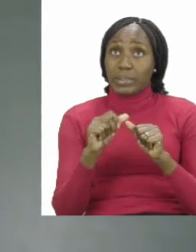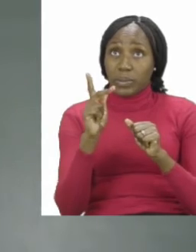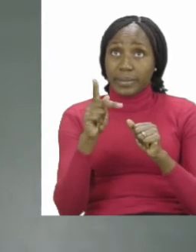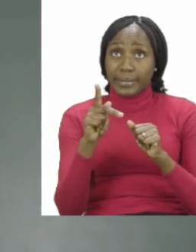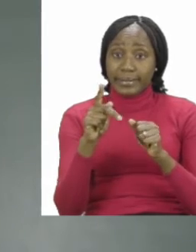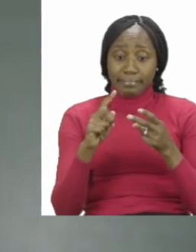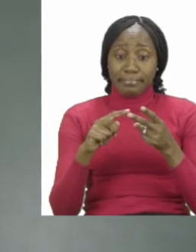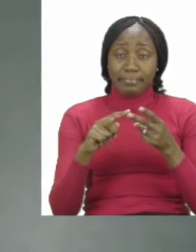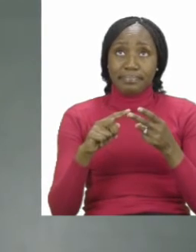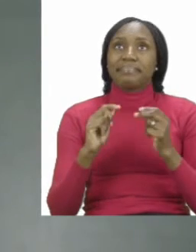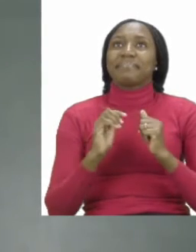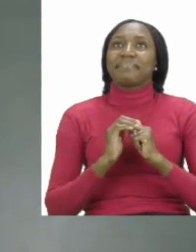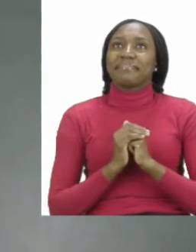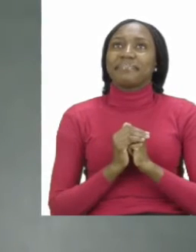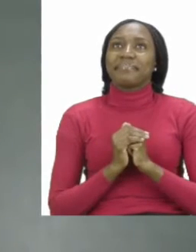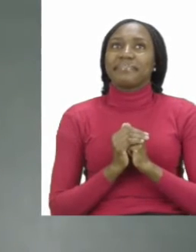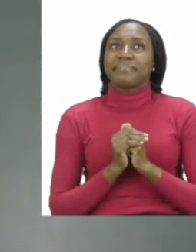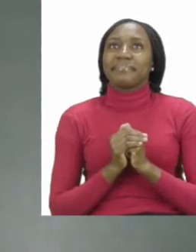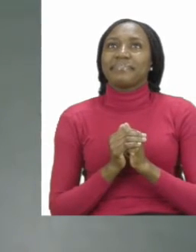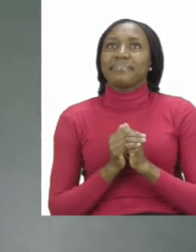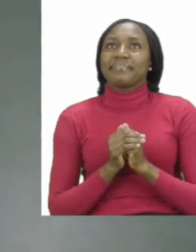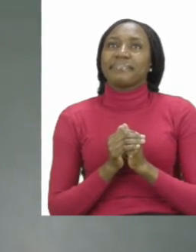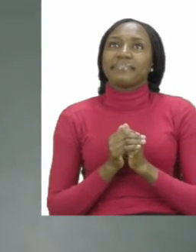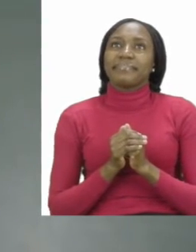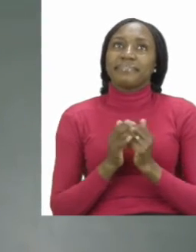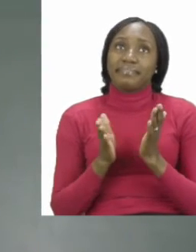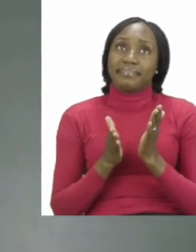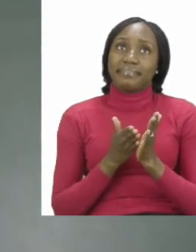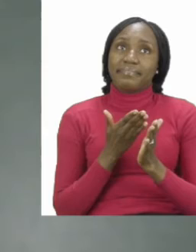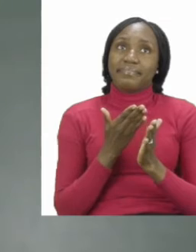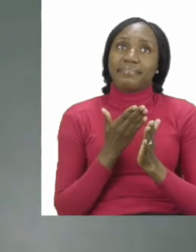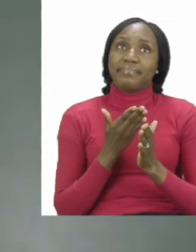coloring, let's quickly turn our booklets to page.